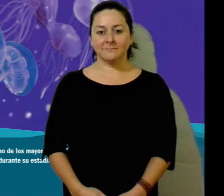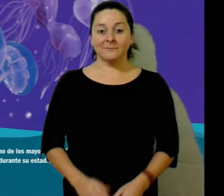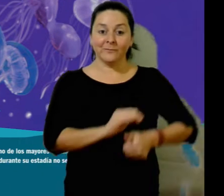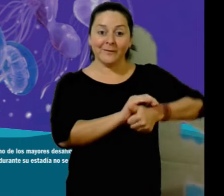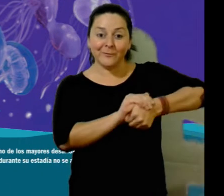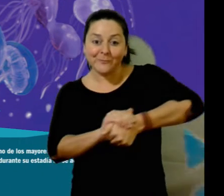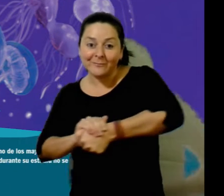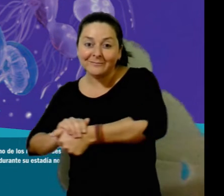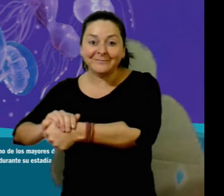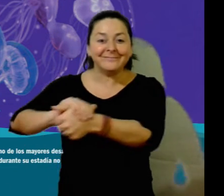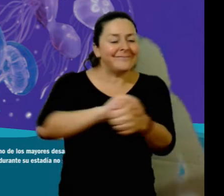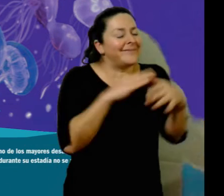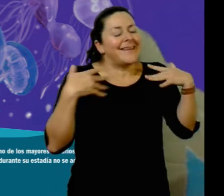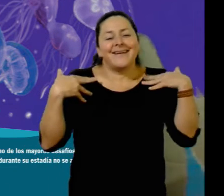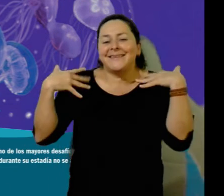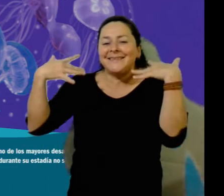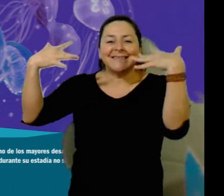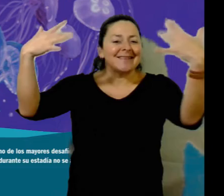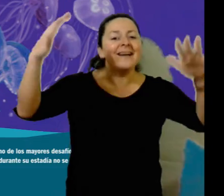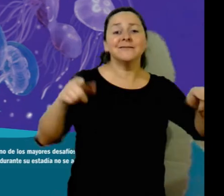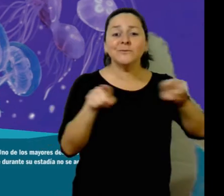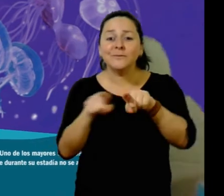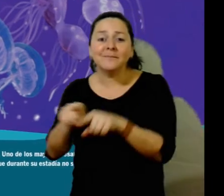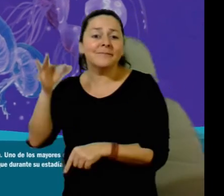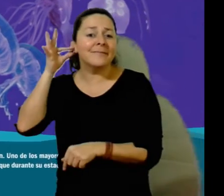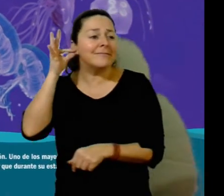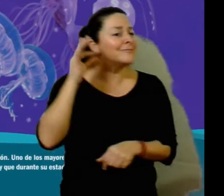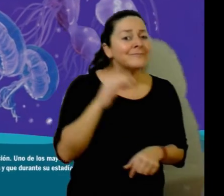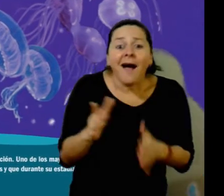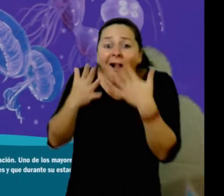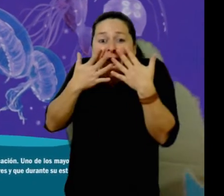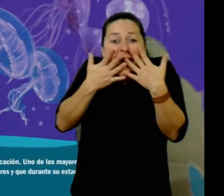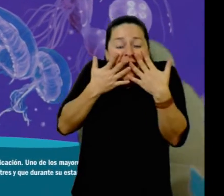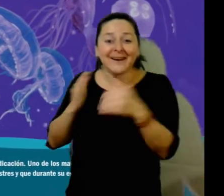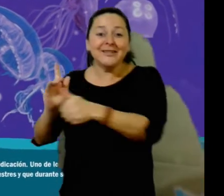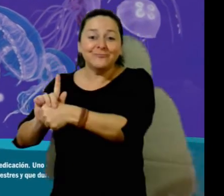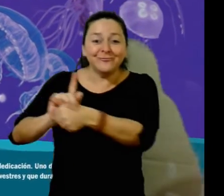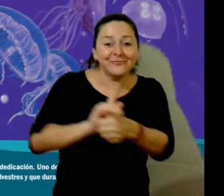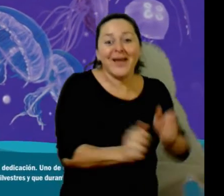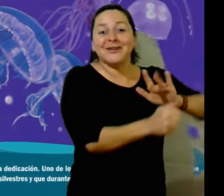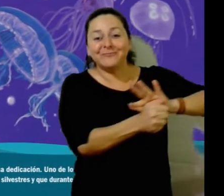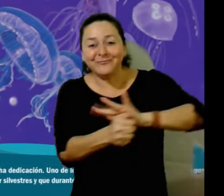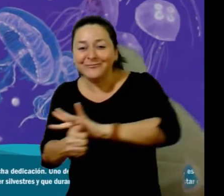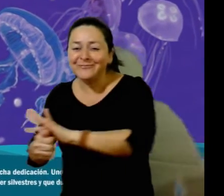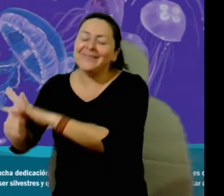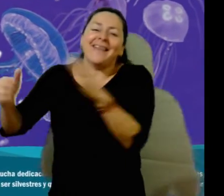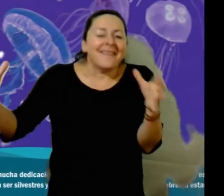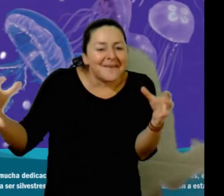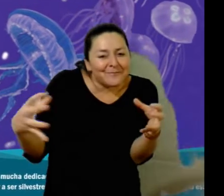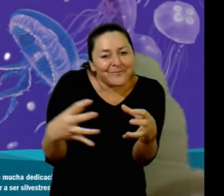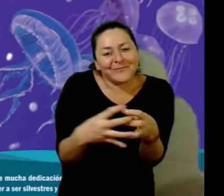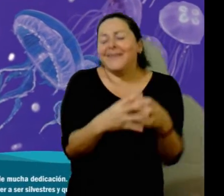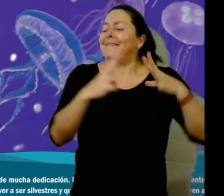Karapada swims happily toward her sisters. Amazed, Midas and Hun look at the silhouette